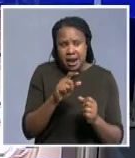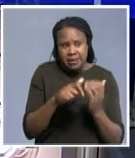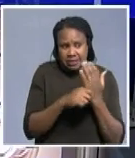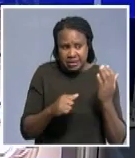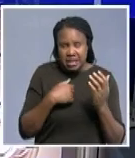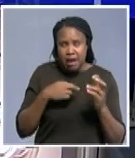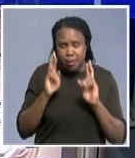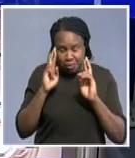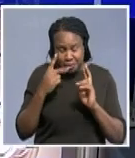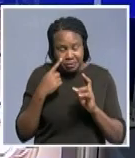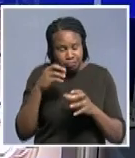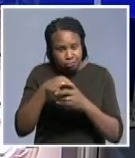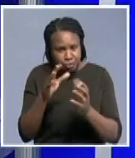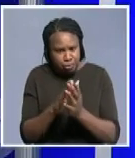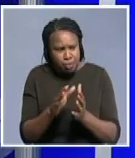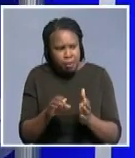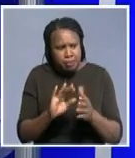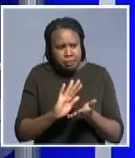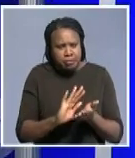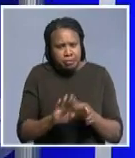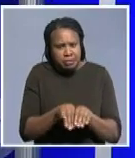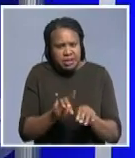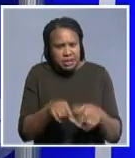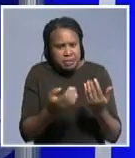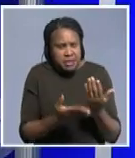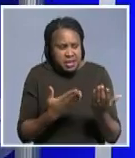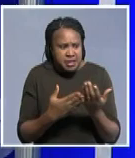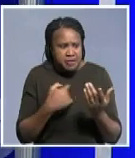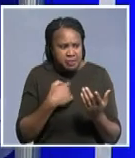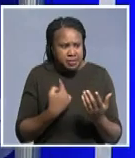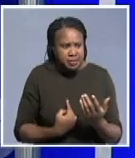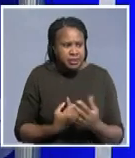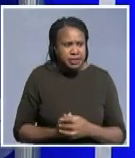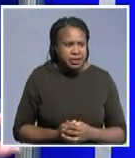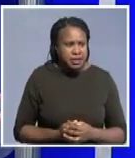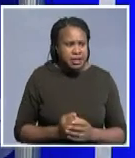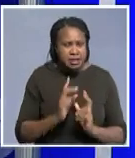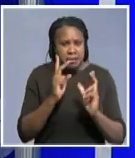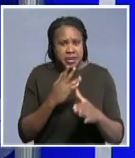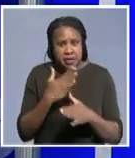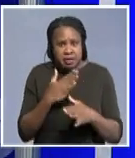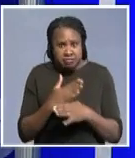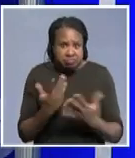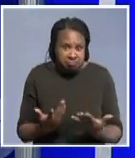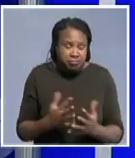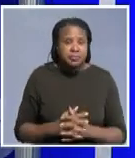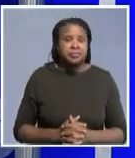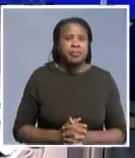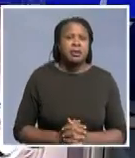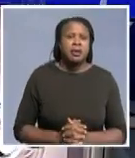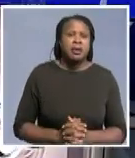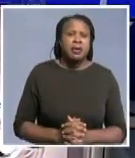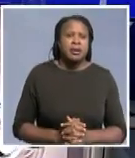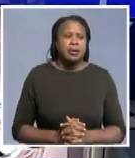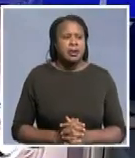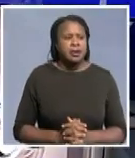definitely looking forward to to make things so much more easier for for me as as as as a working mom but in